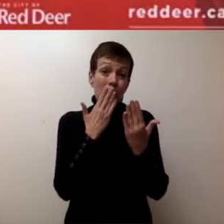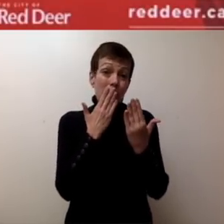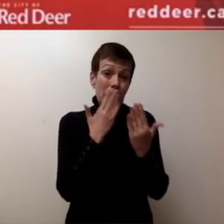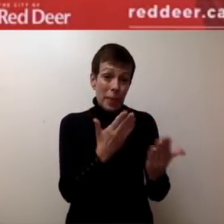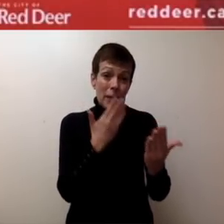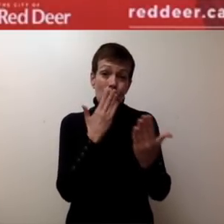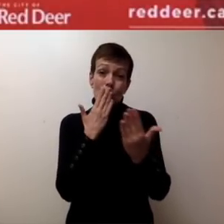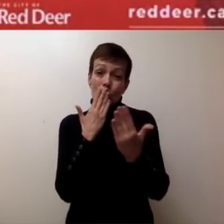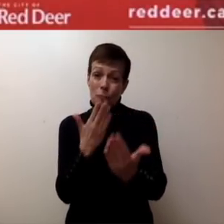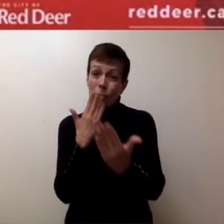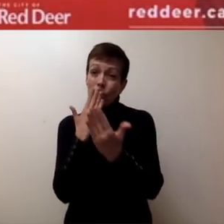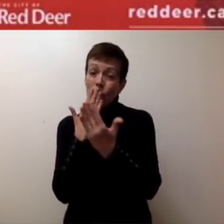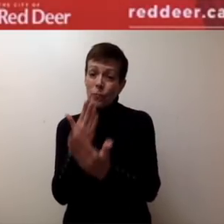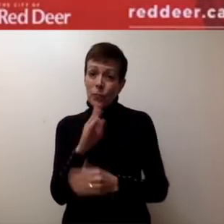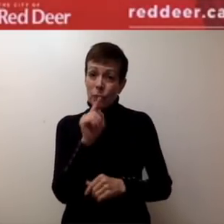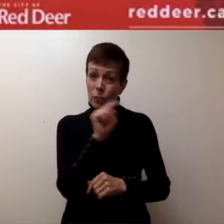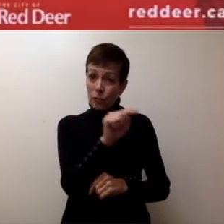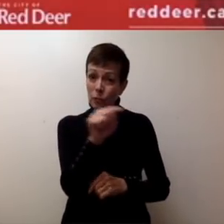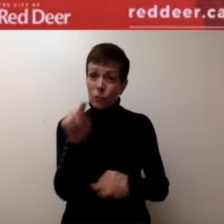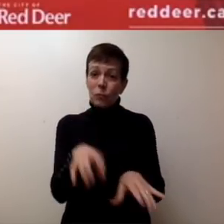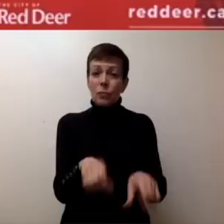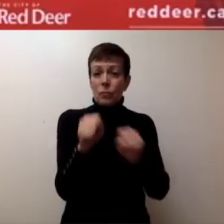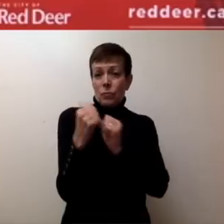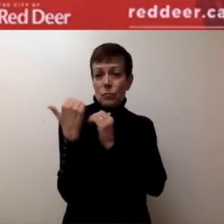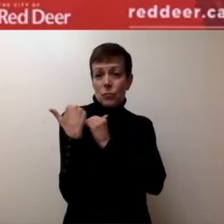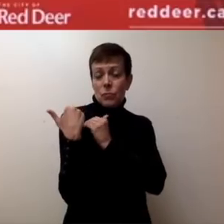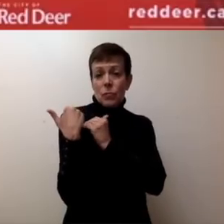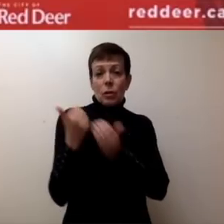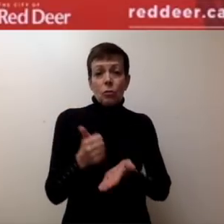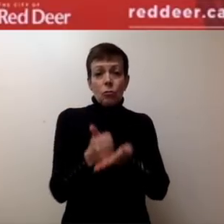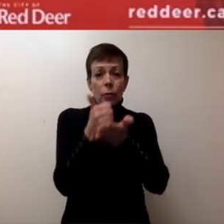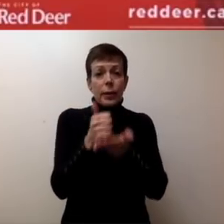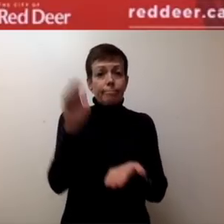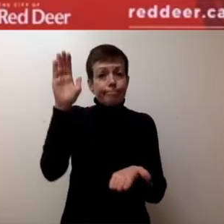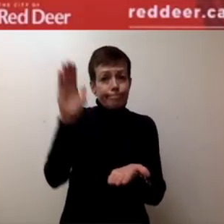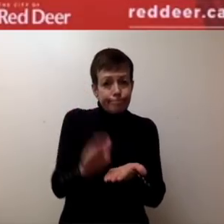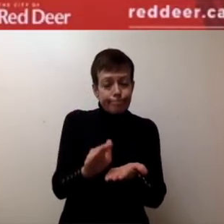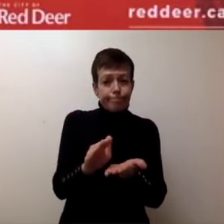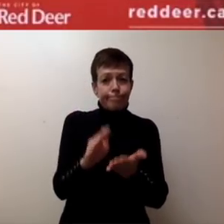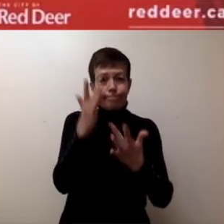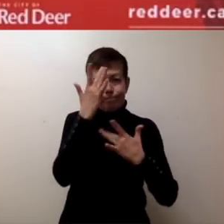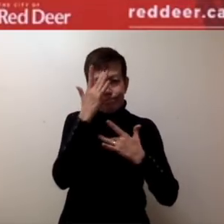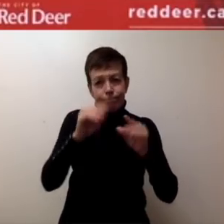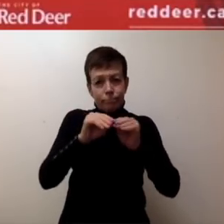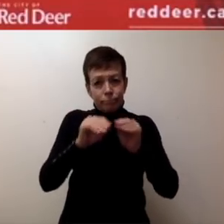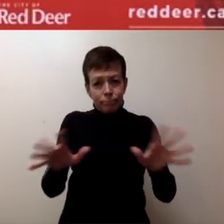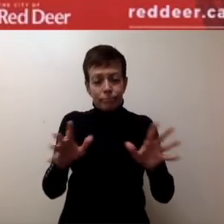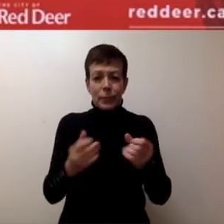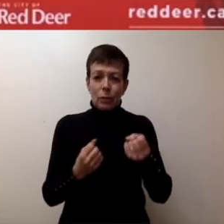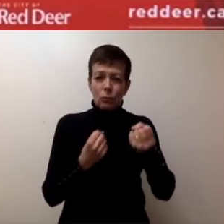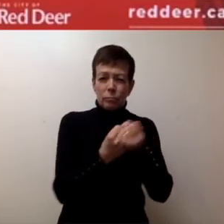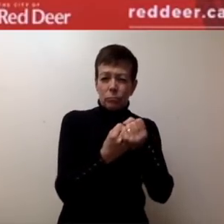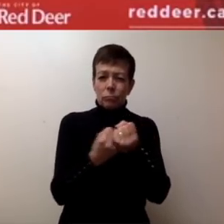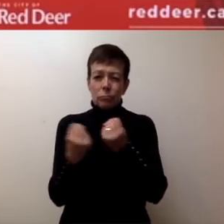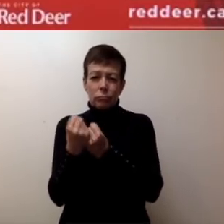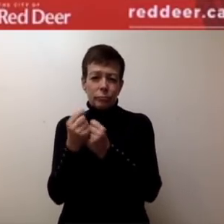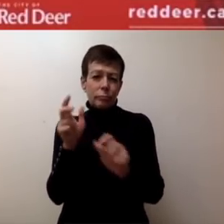part to help prevent the spread, and for everything that you are all doing to help our community get through this together.